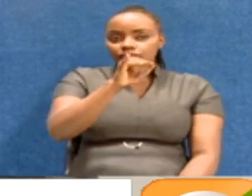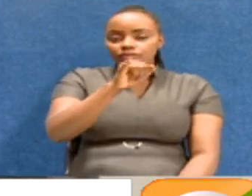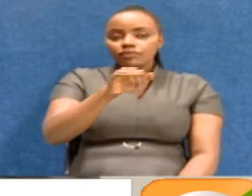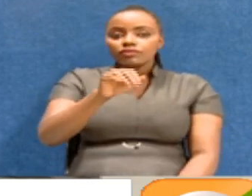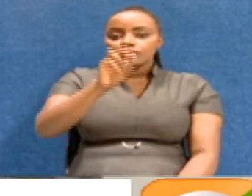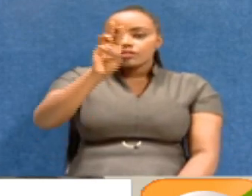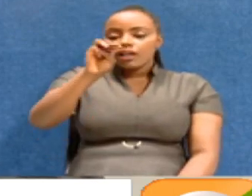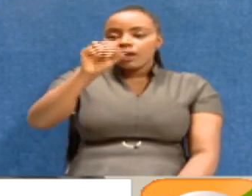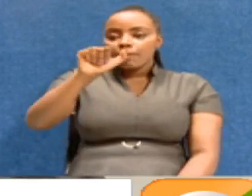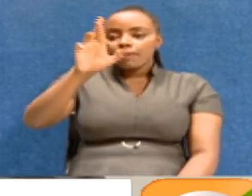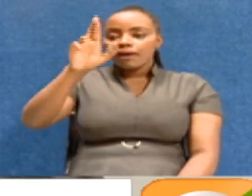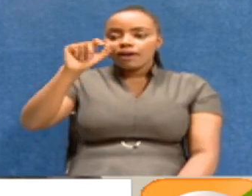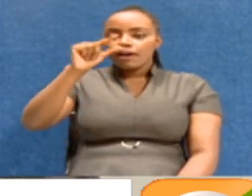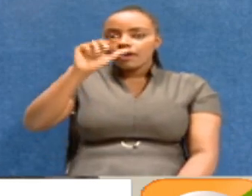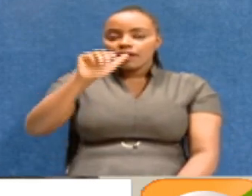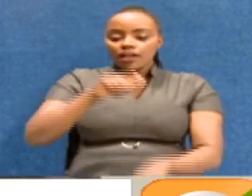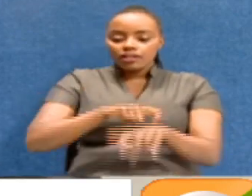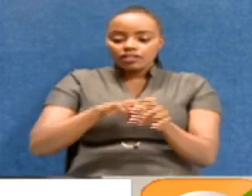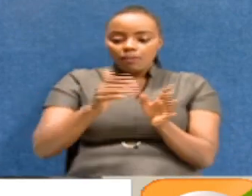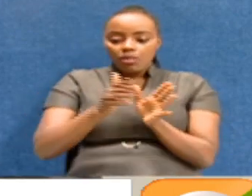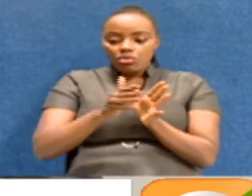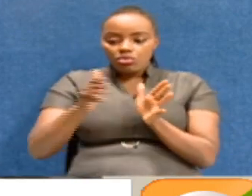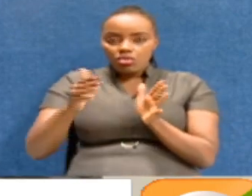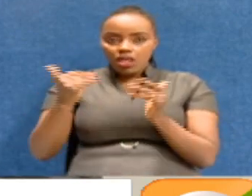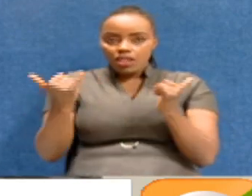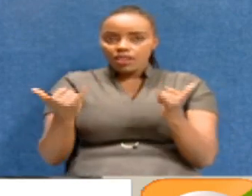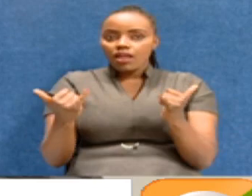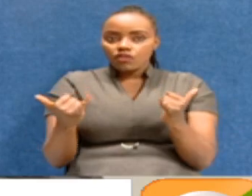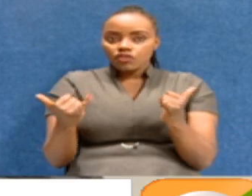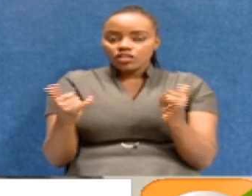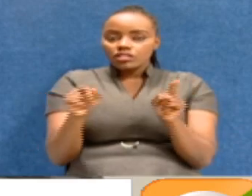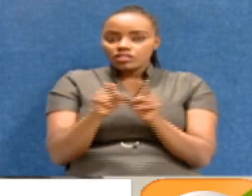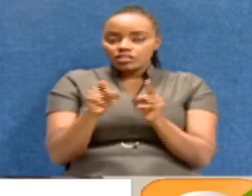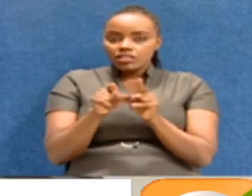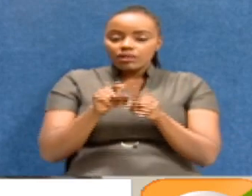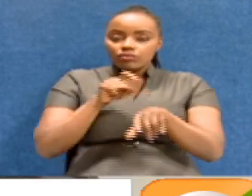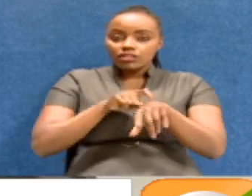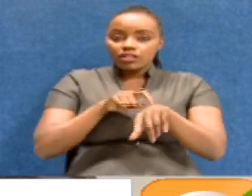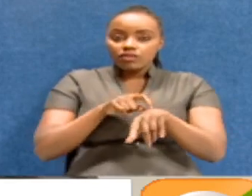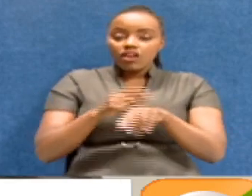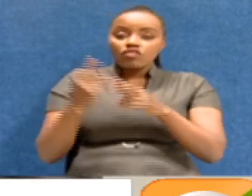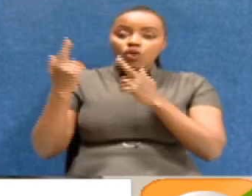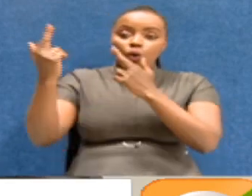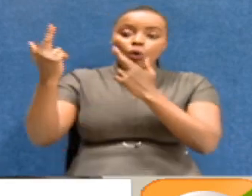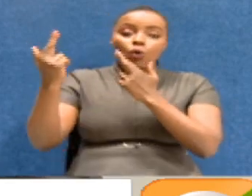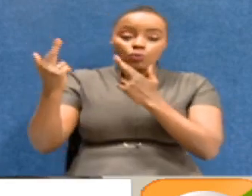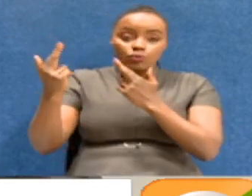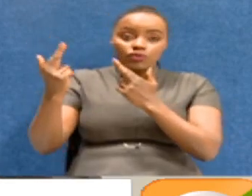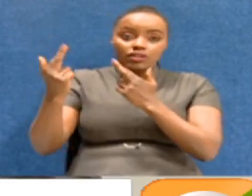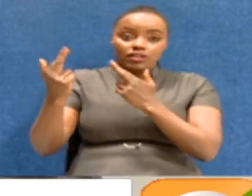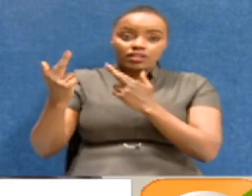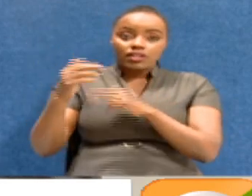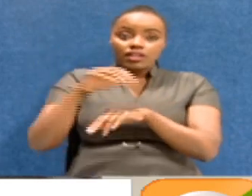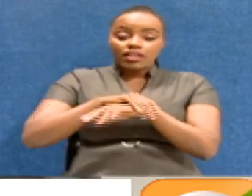Maraga during this interim period as we hopefully get another substantive